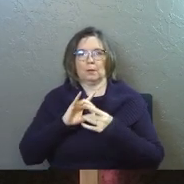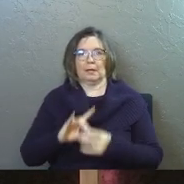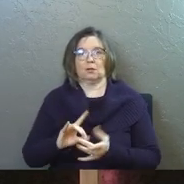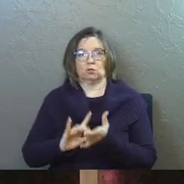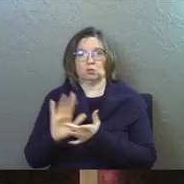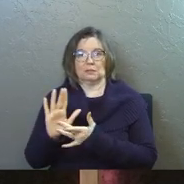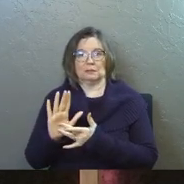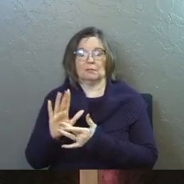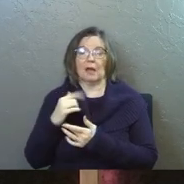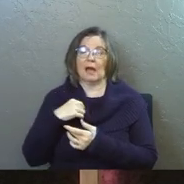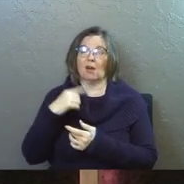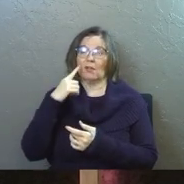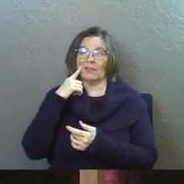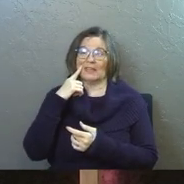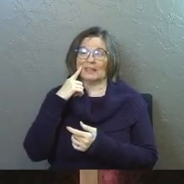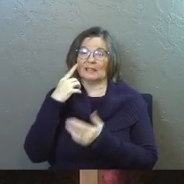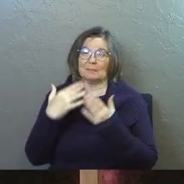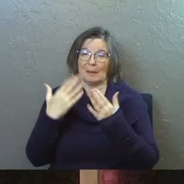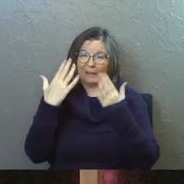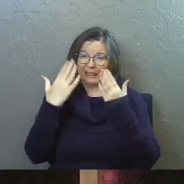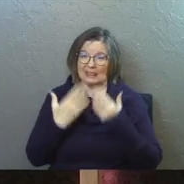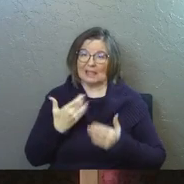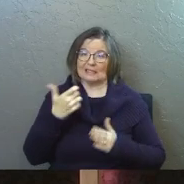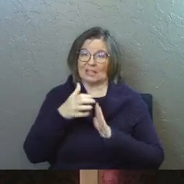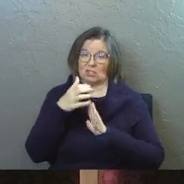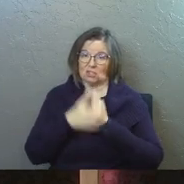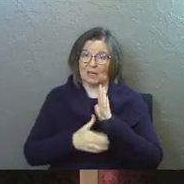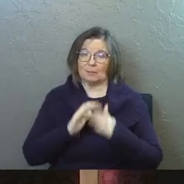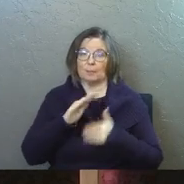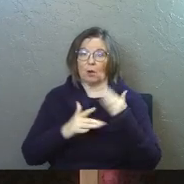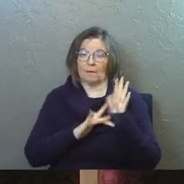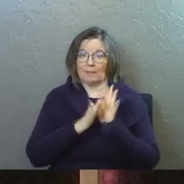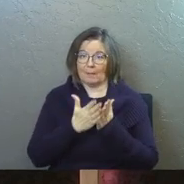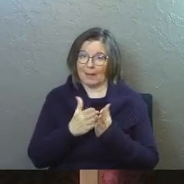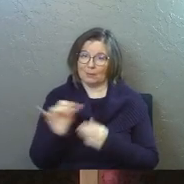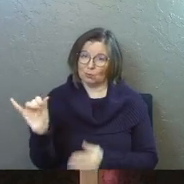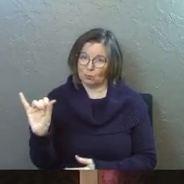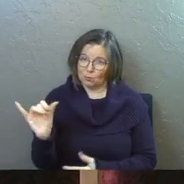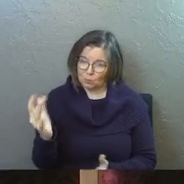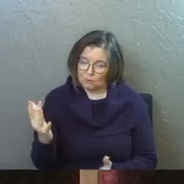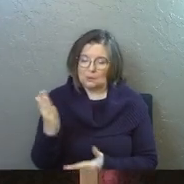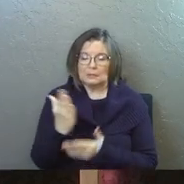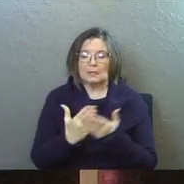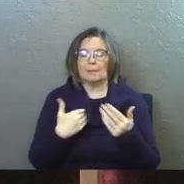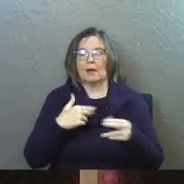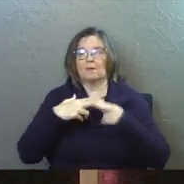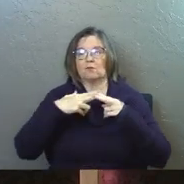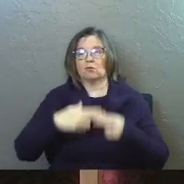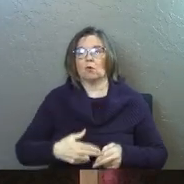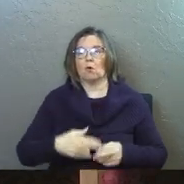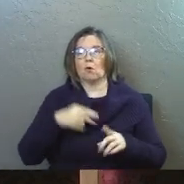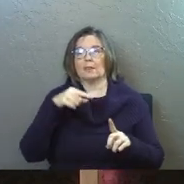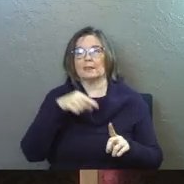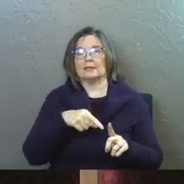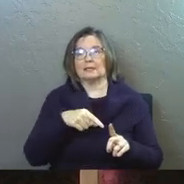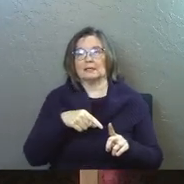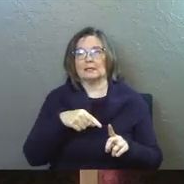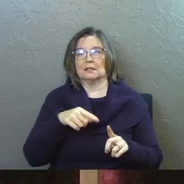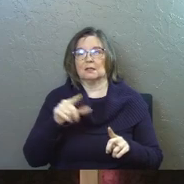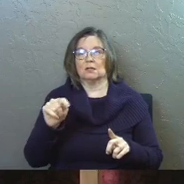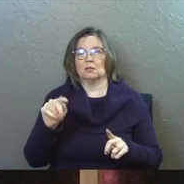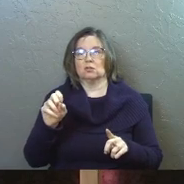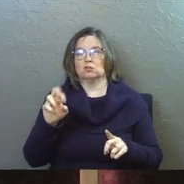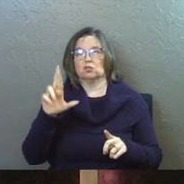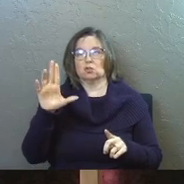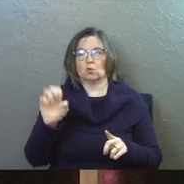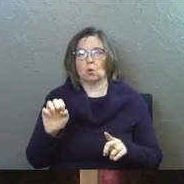what I consider to be maybe the saddest chapter in all of the Bible. Some have called this, uh, the torture